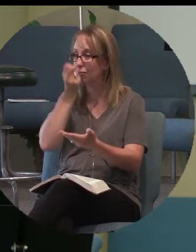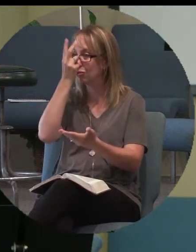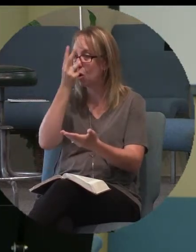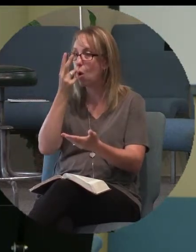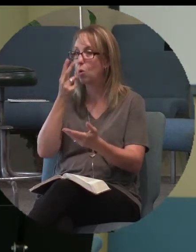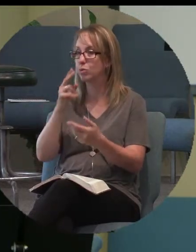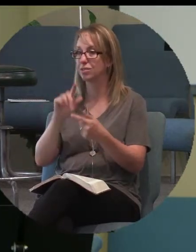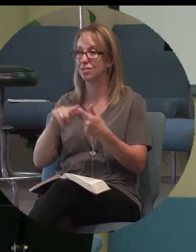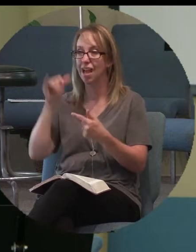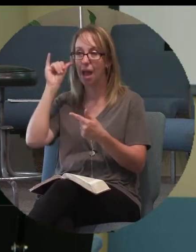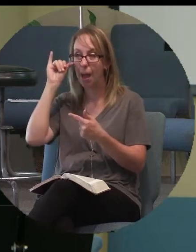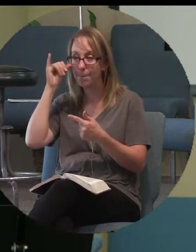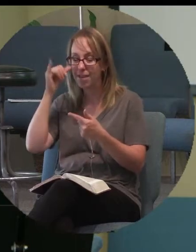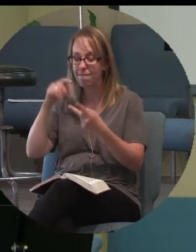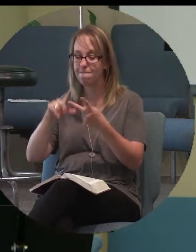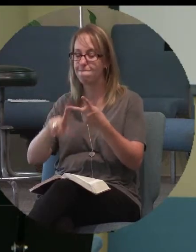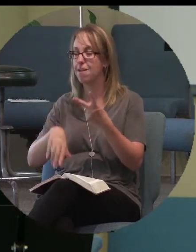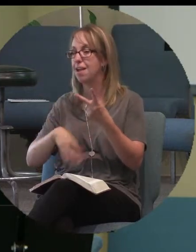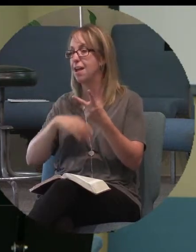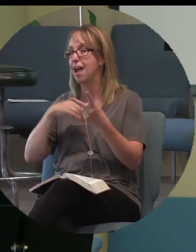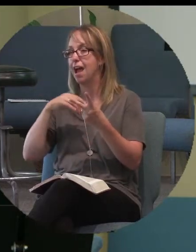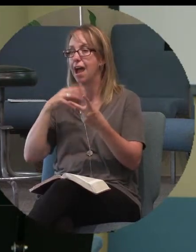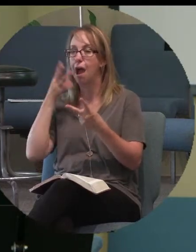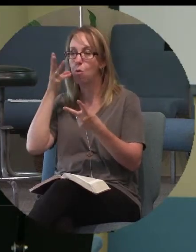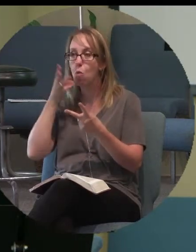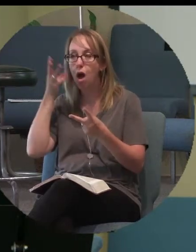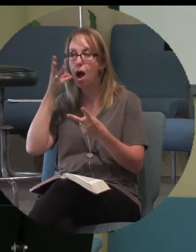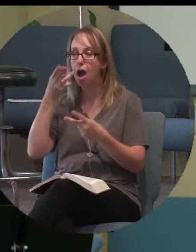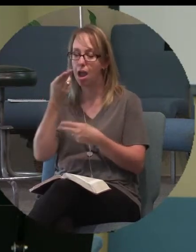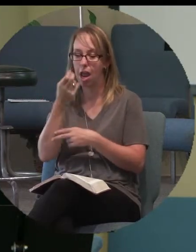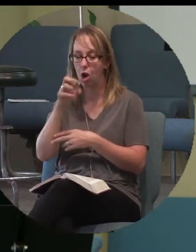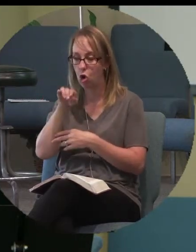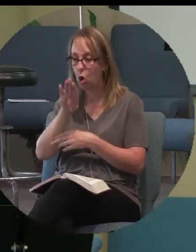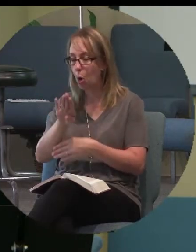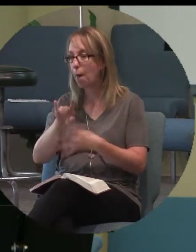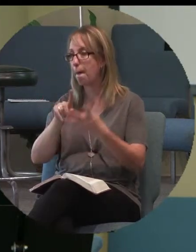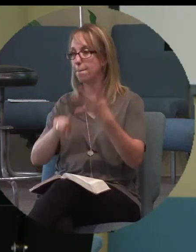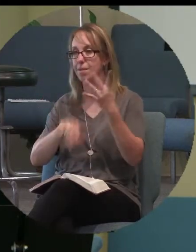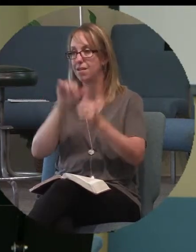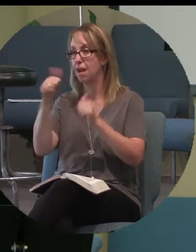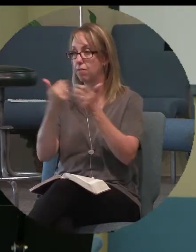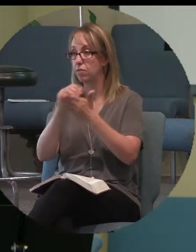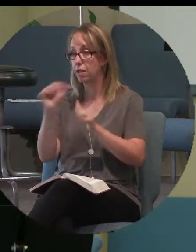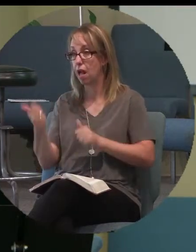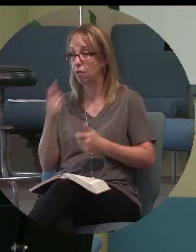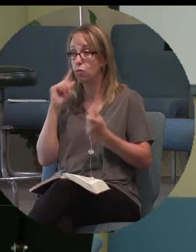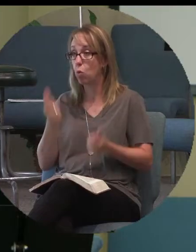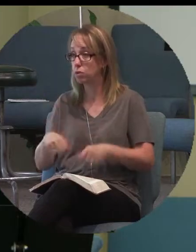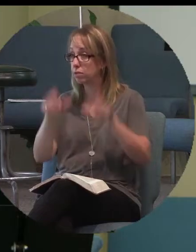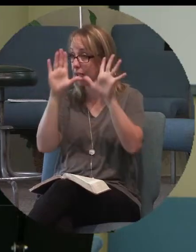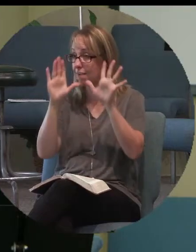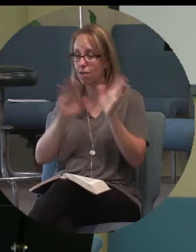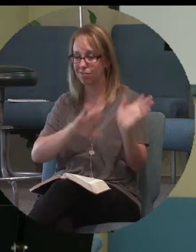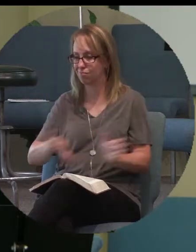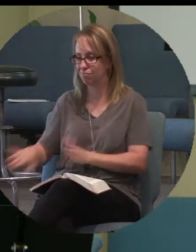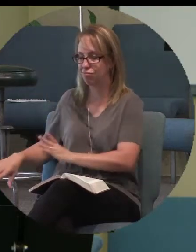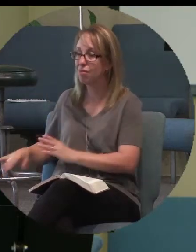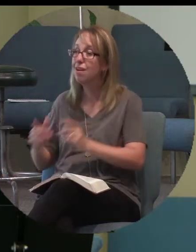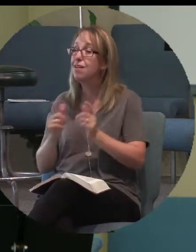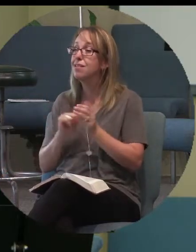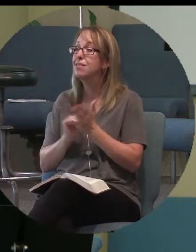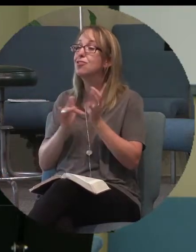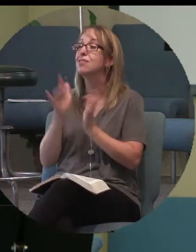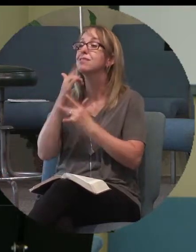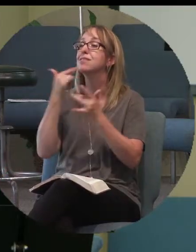and herbs and wine and whatever he demands. Jesus said, I am the